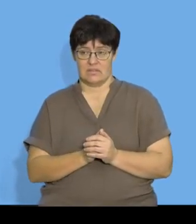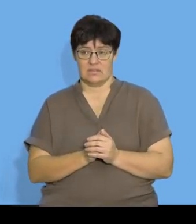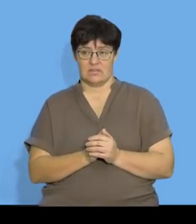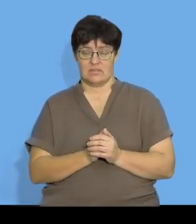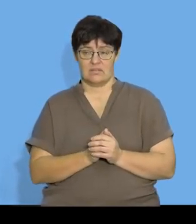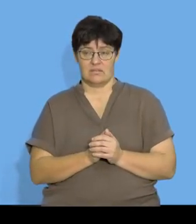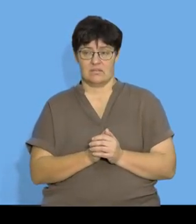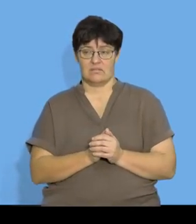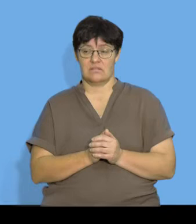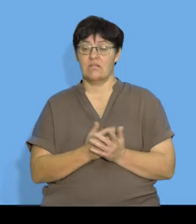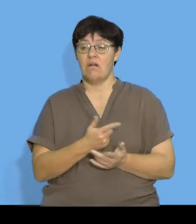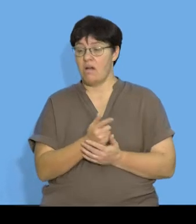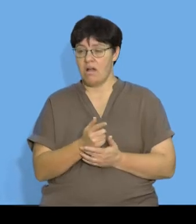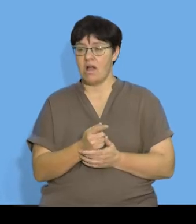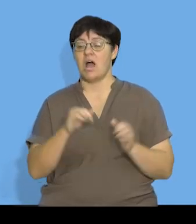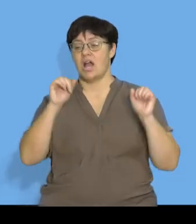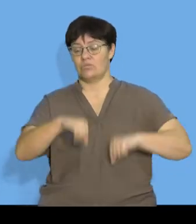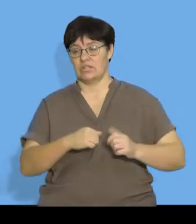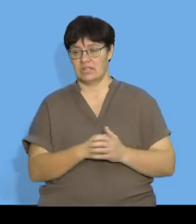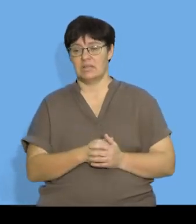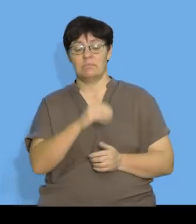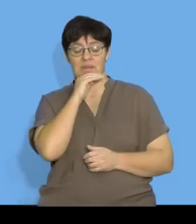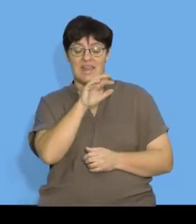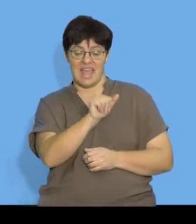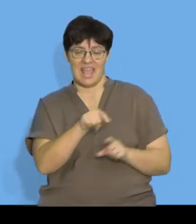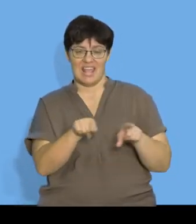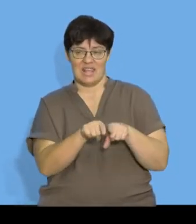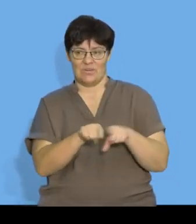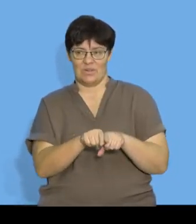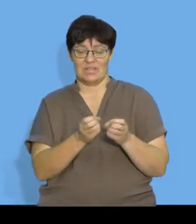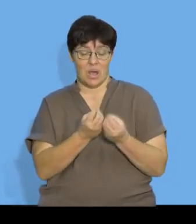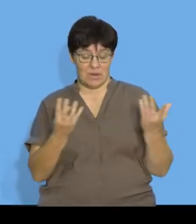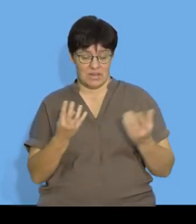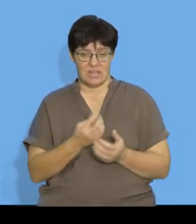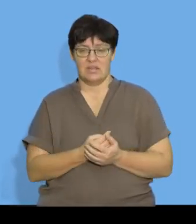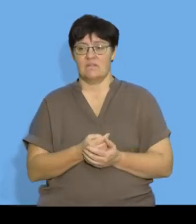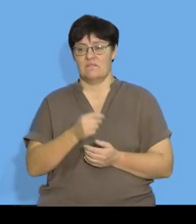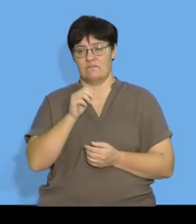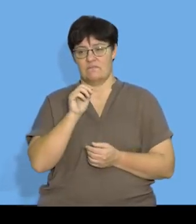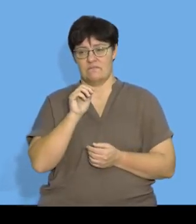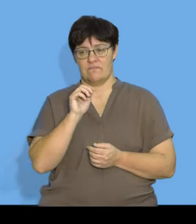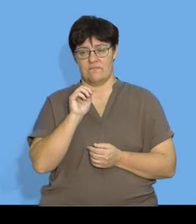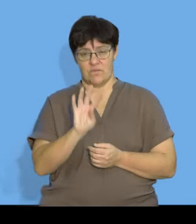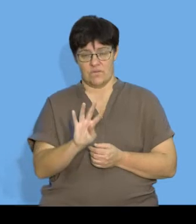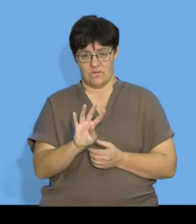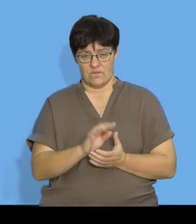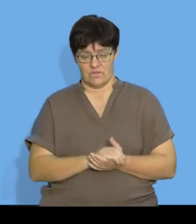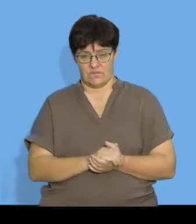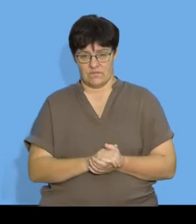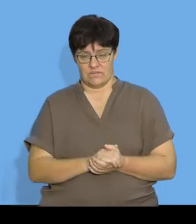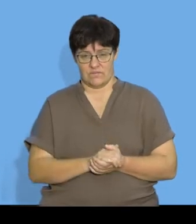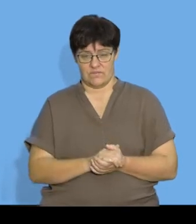hopefully everyone will agree with me that that means that A is equal to 4